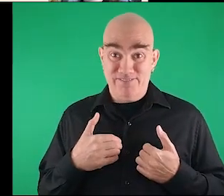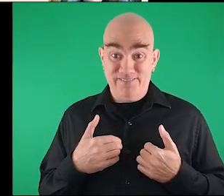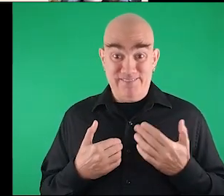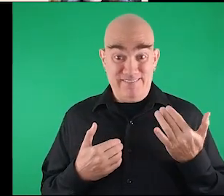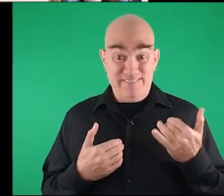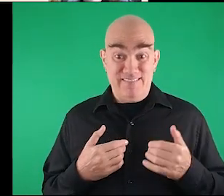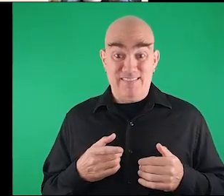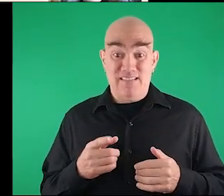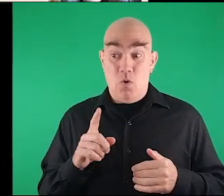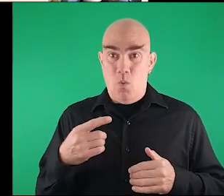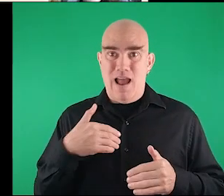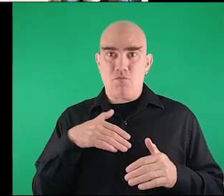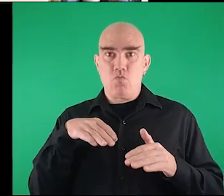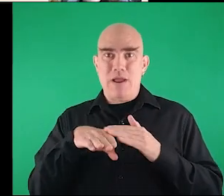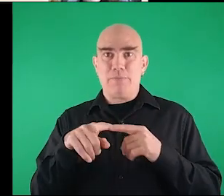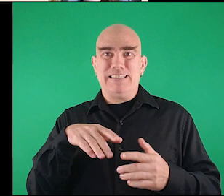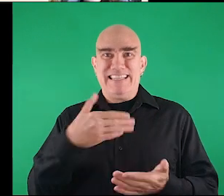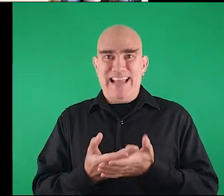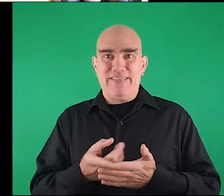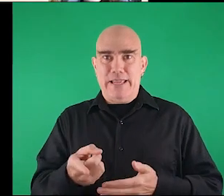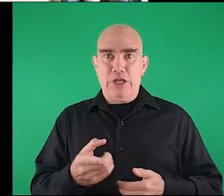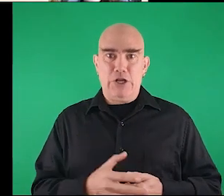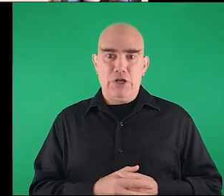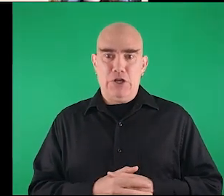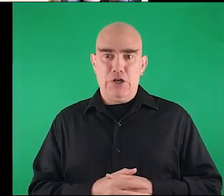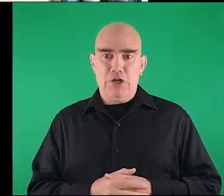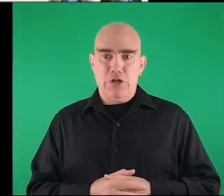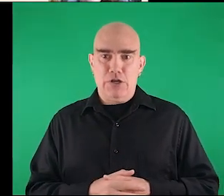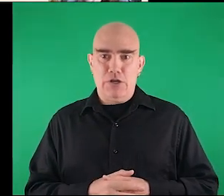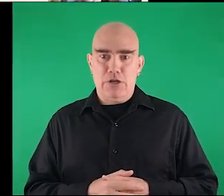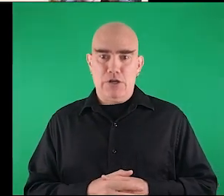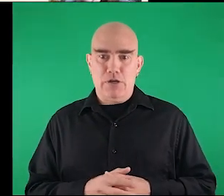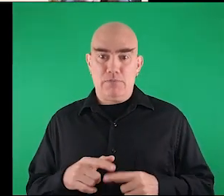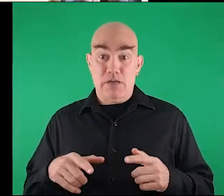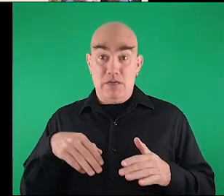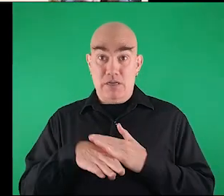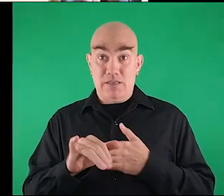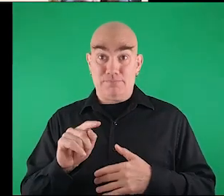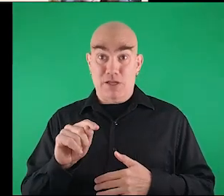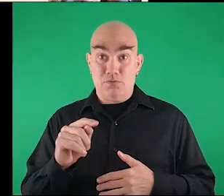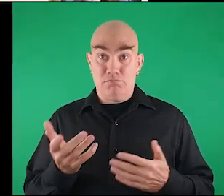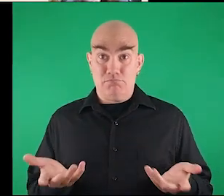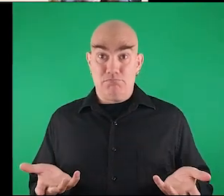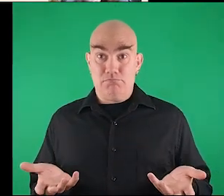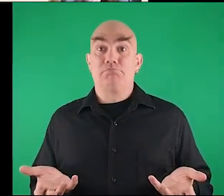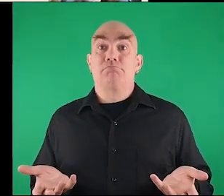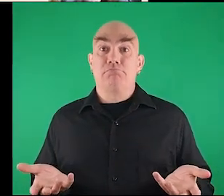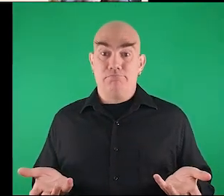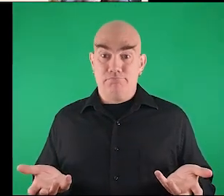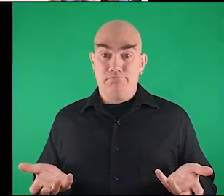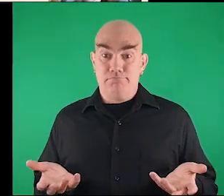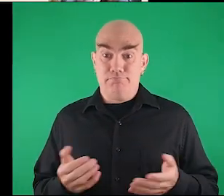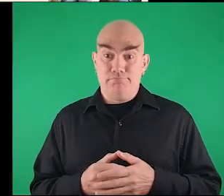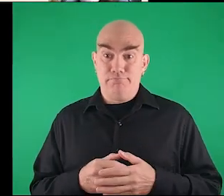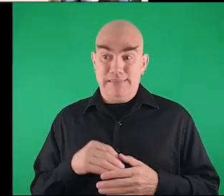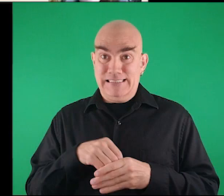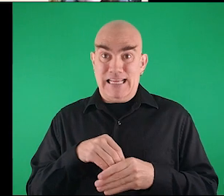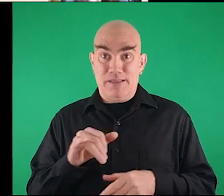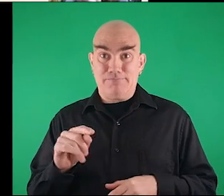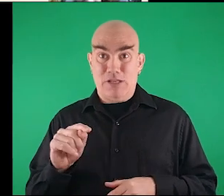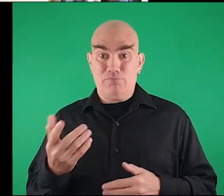they don't have only have the ramp to get there okay and this is inside that bathroom